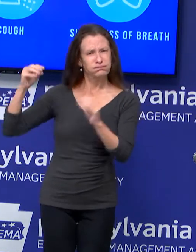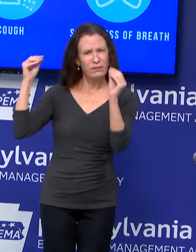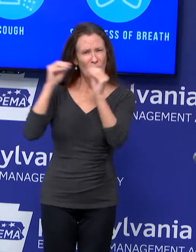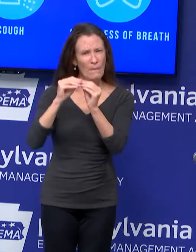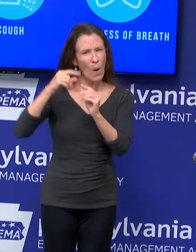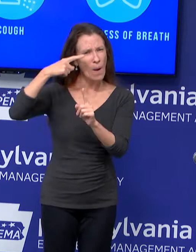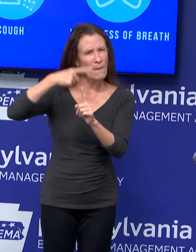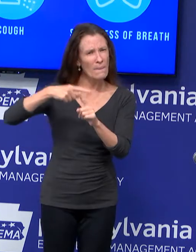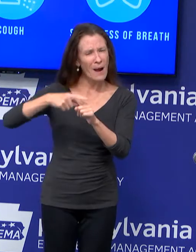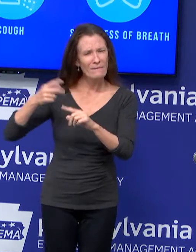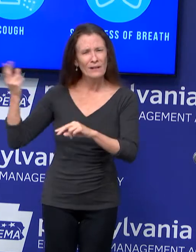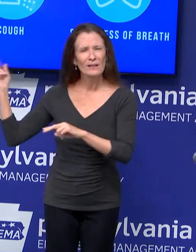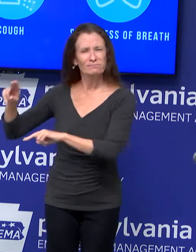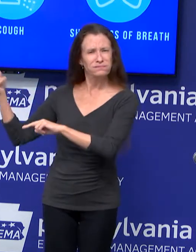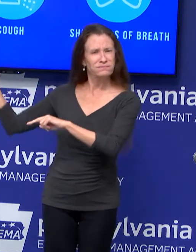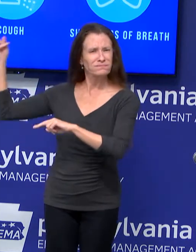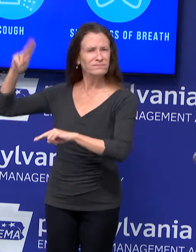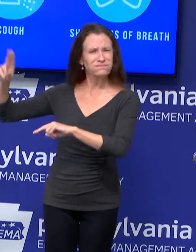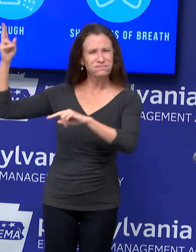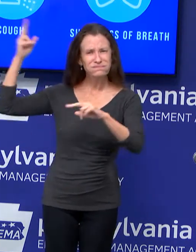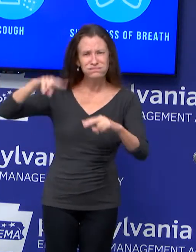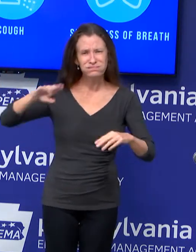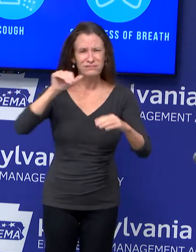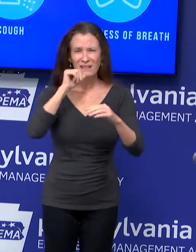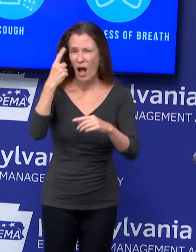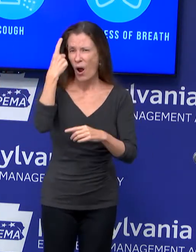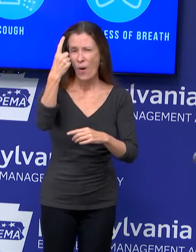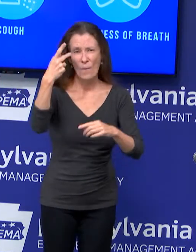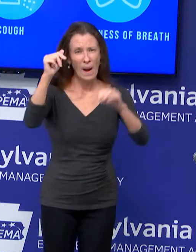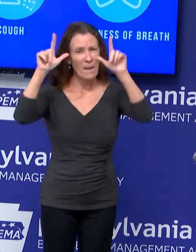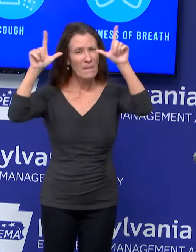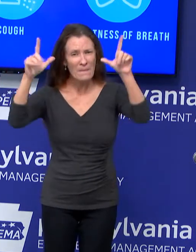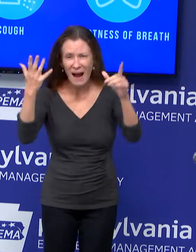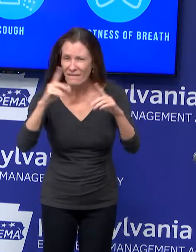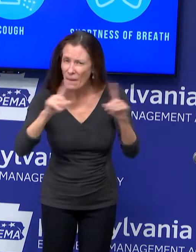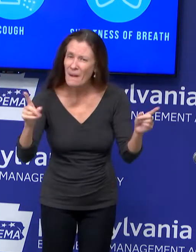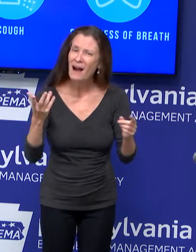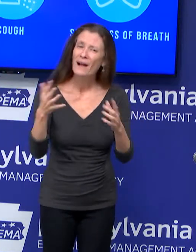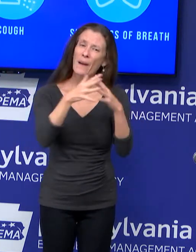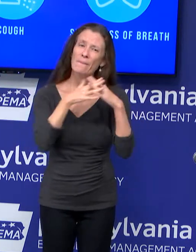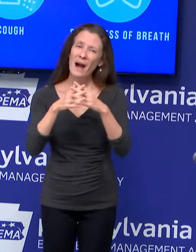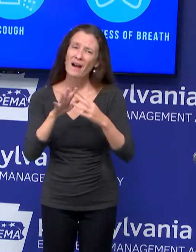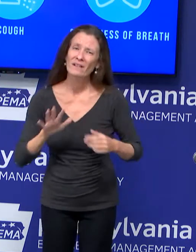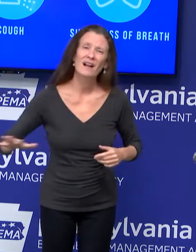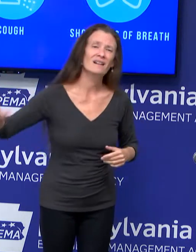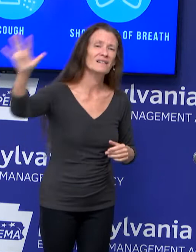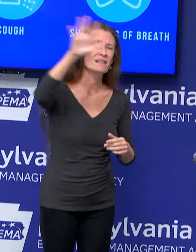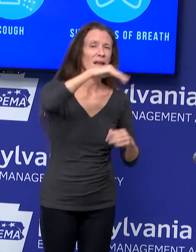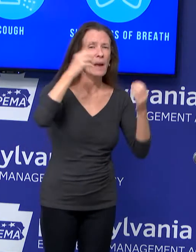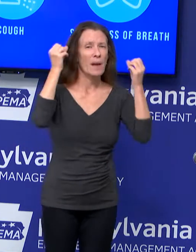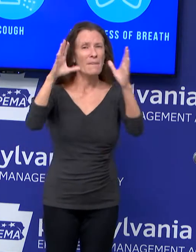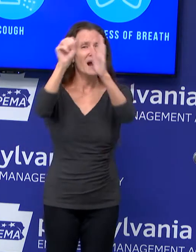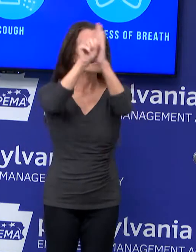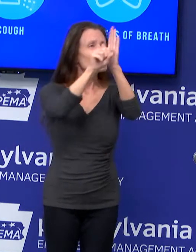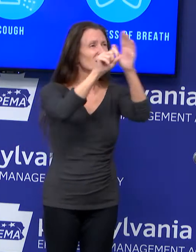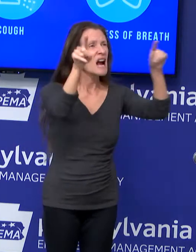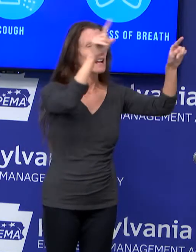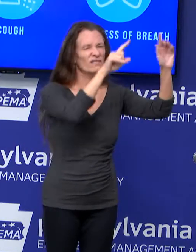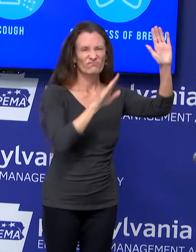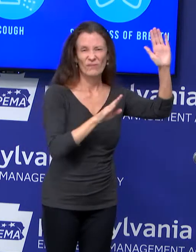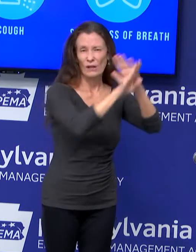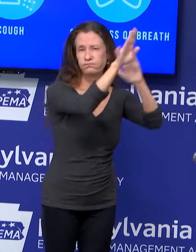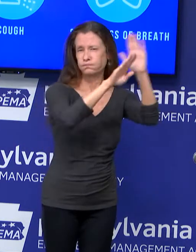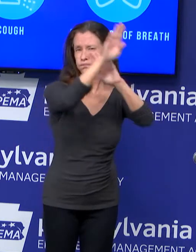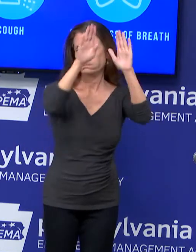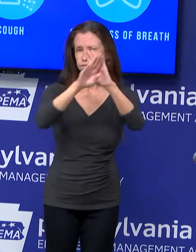counties, and that's occurring across the nation. The statewide percent positivity, as reported on our early warning